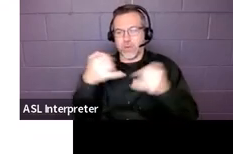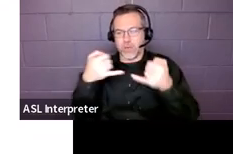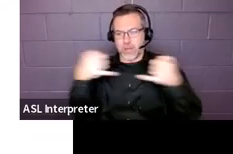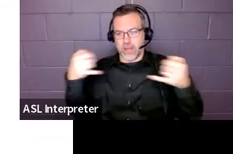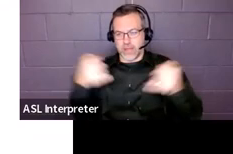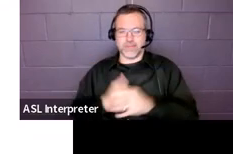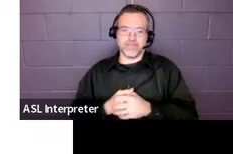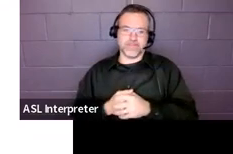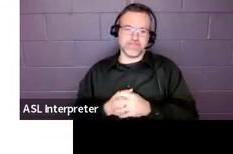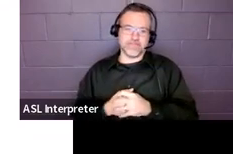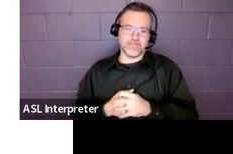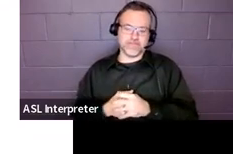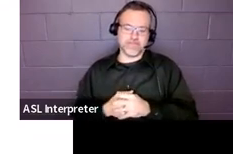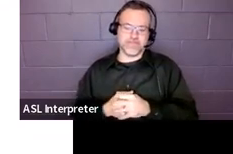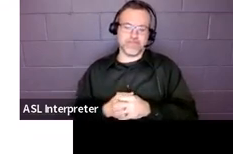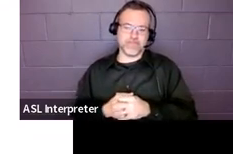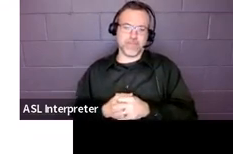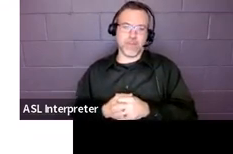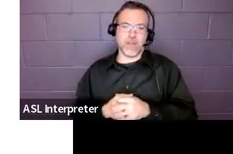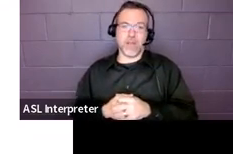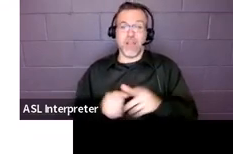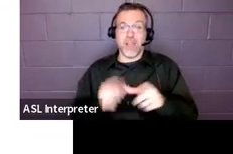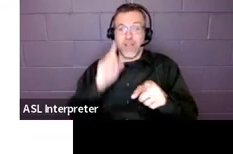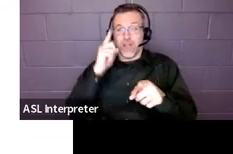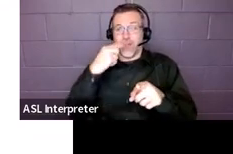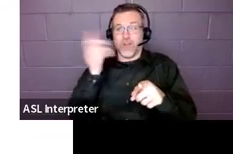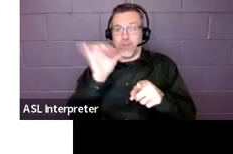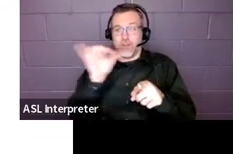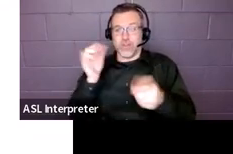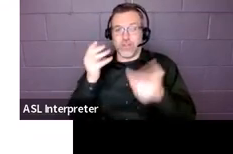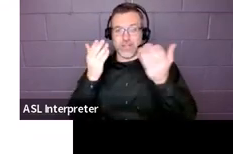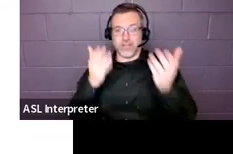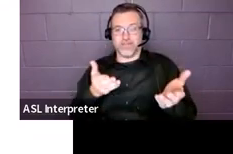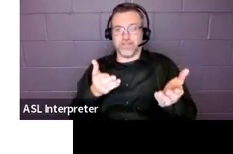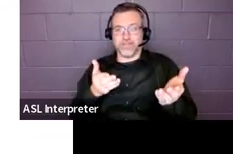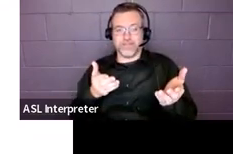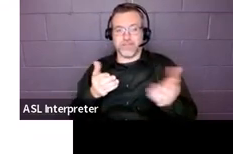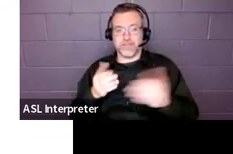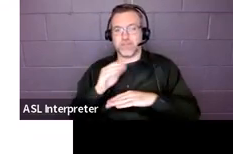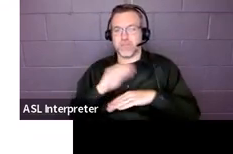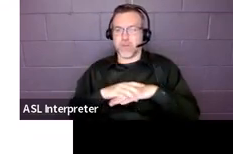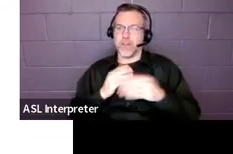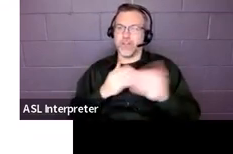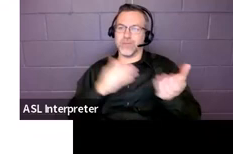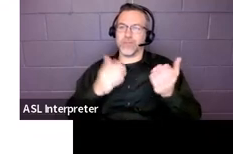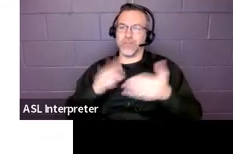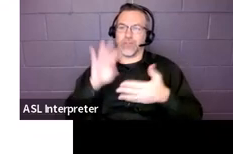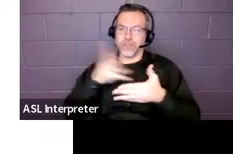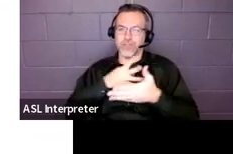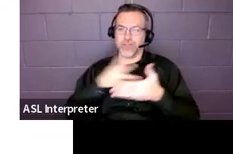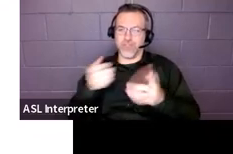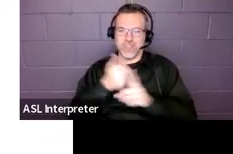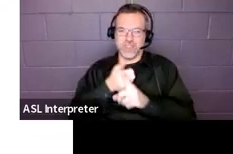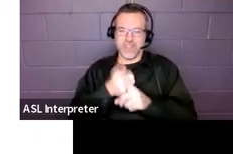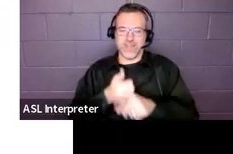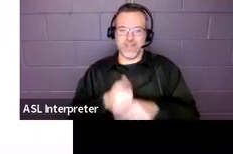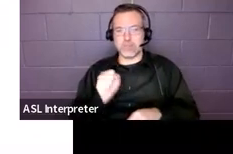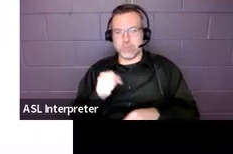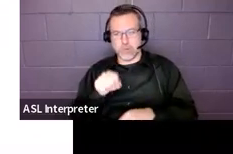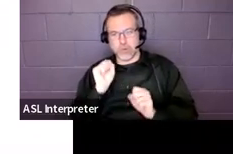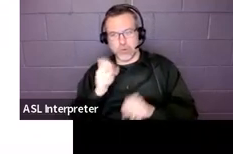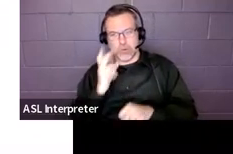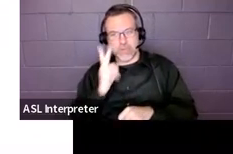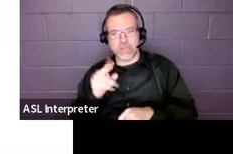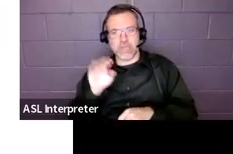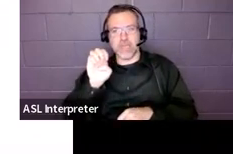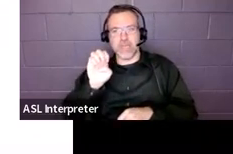So this is what it looks like on the service grid itself. So you can see that we have